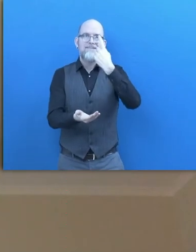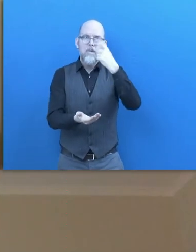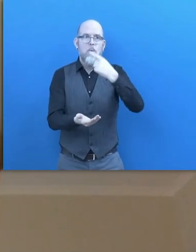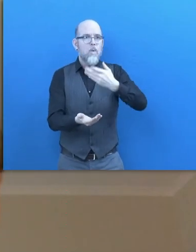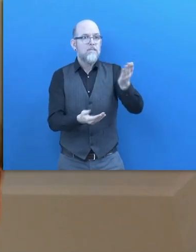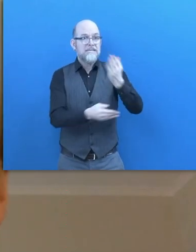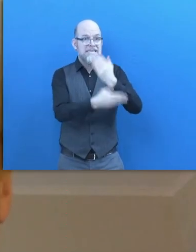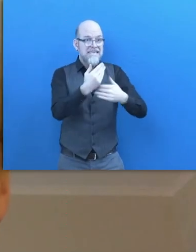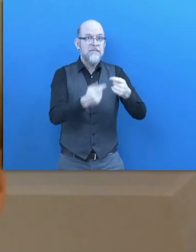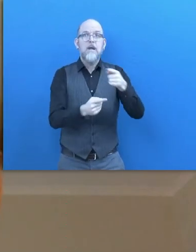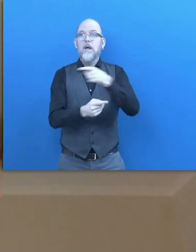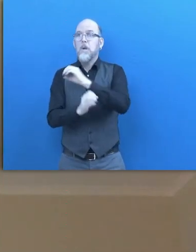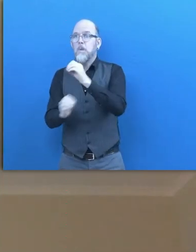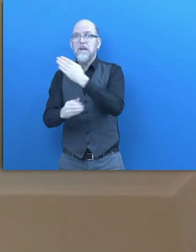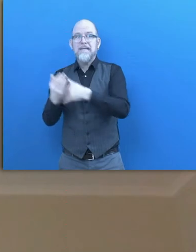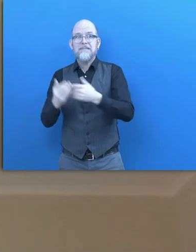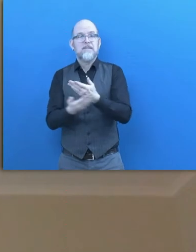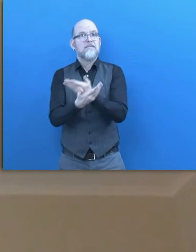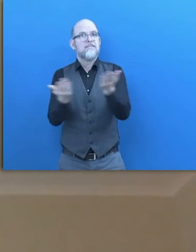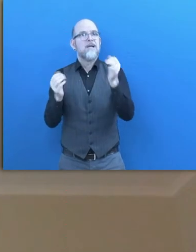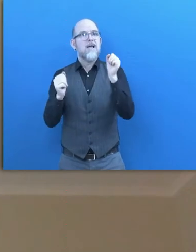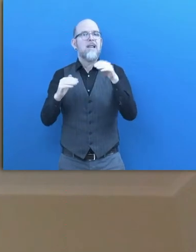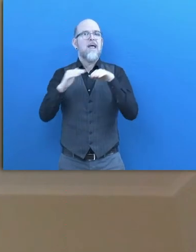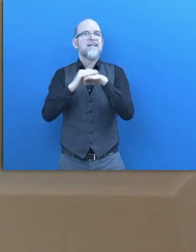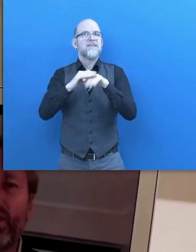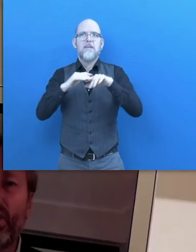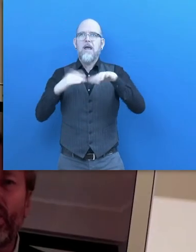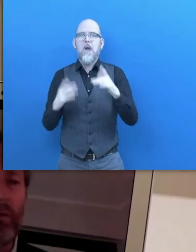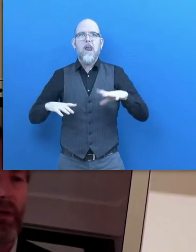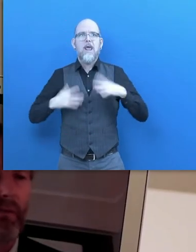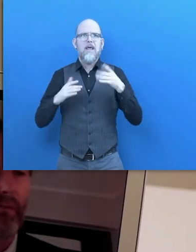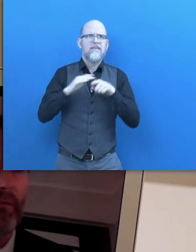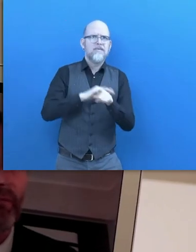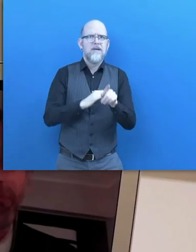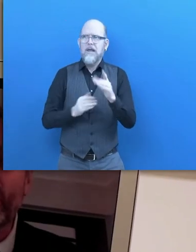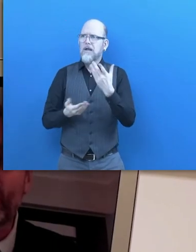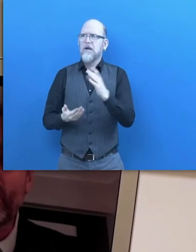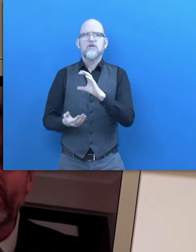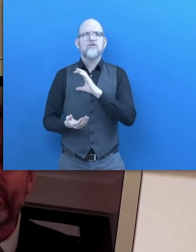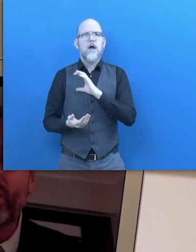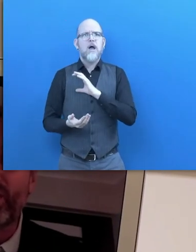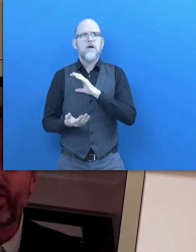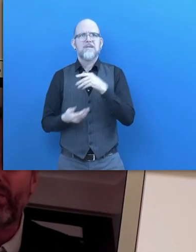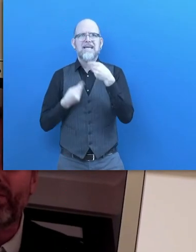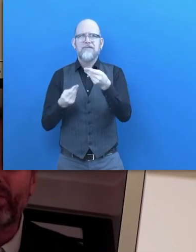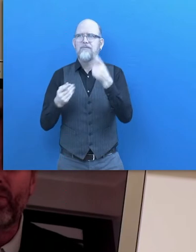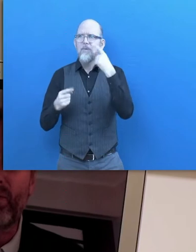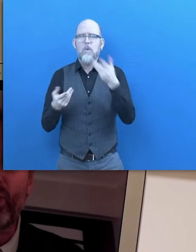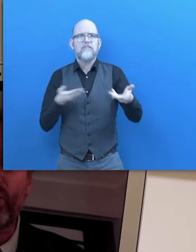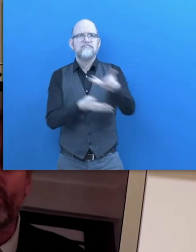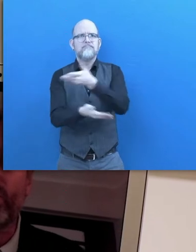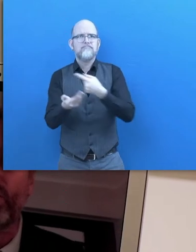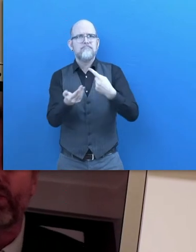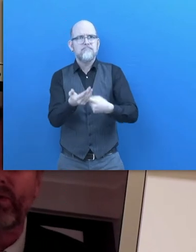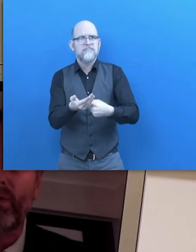it is the access to life. It gives the opportunity to exchange information, to